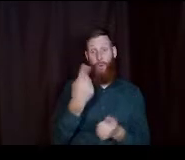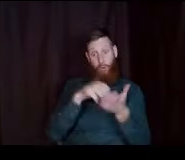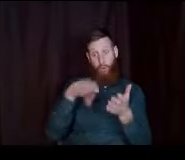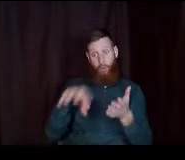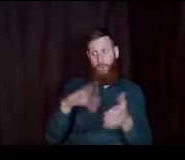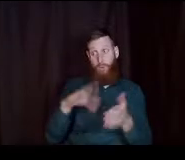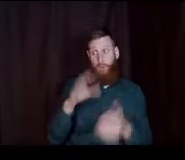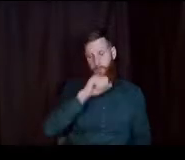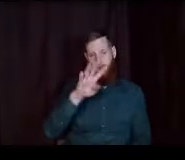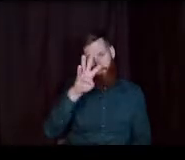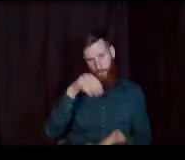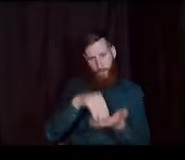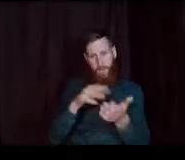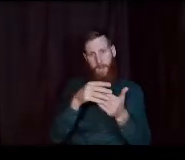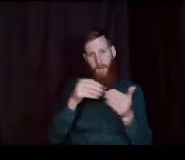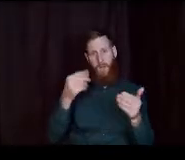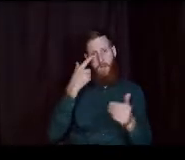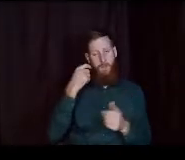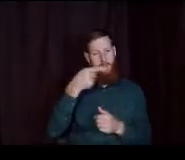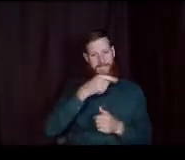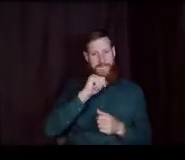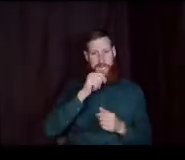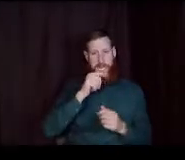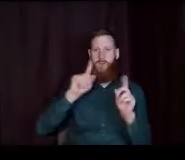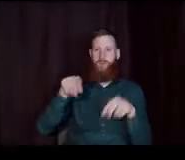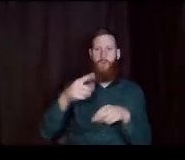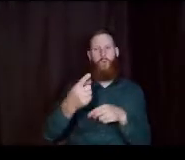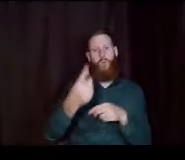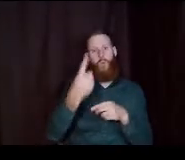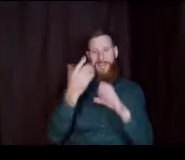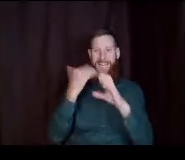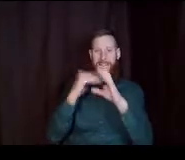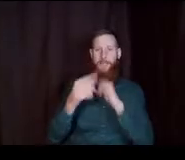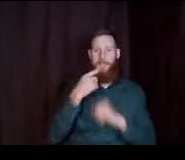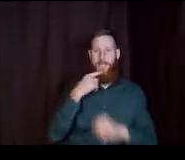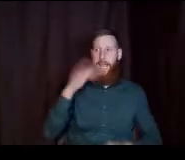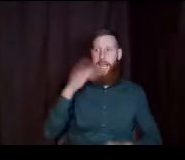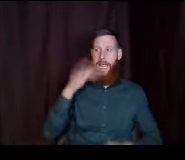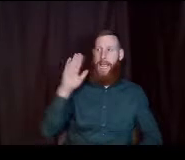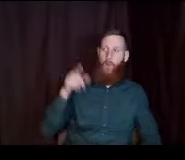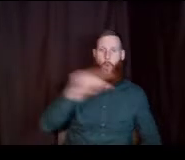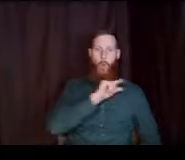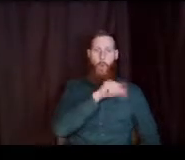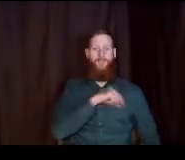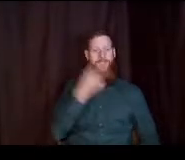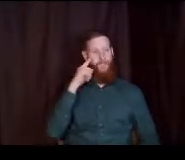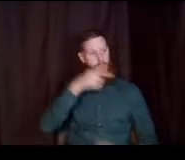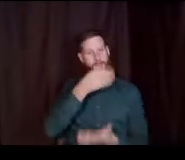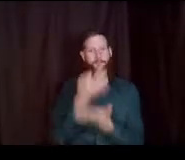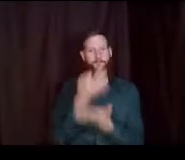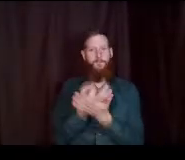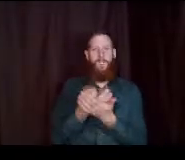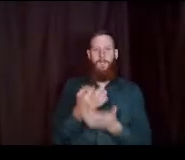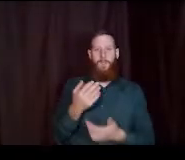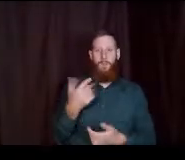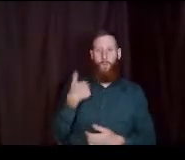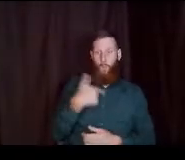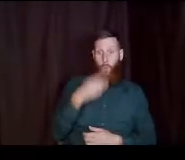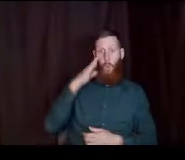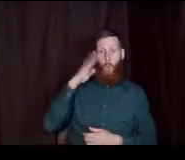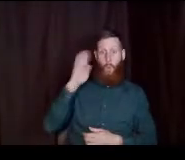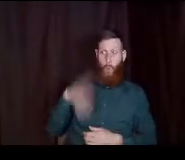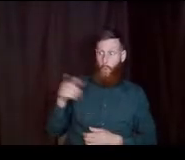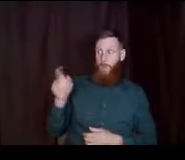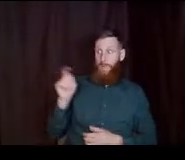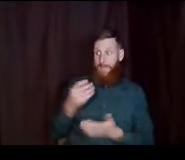last year because they didn't respond to one email that said hey you qualify for these funds we just need to know you need those funds and they did